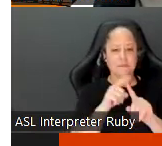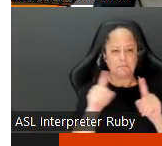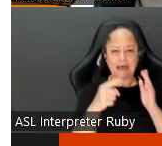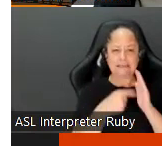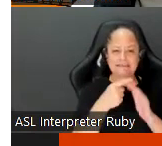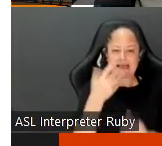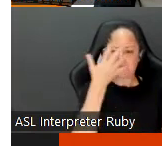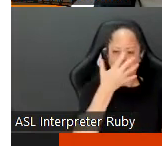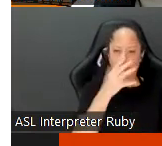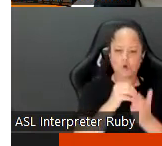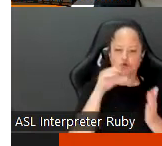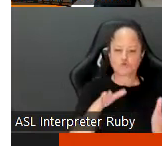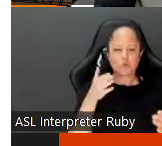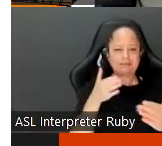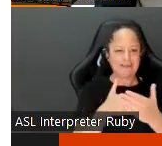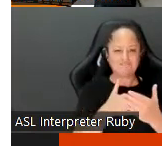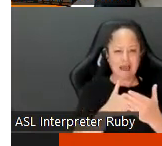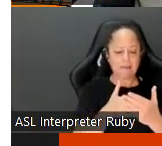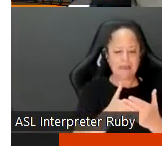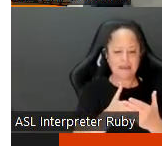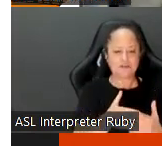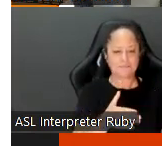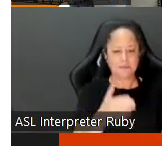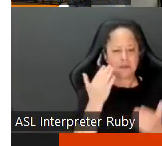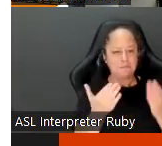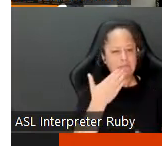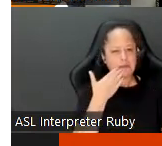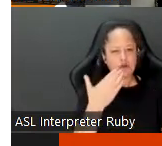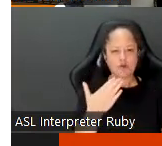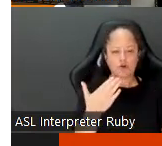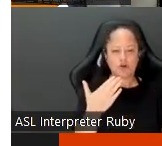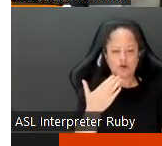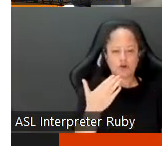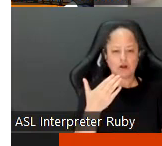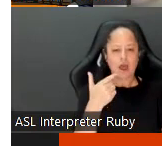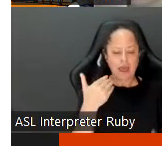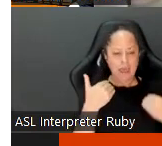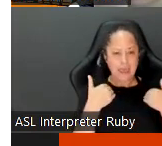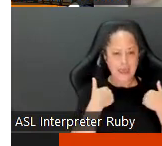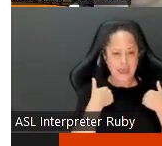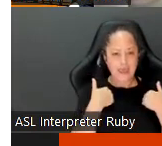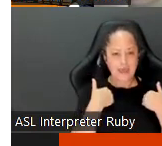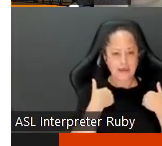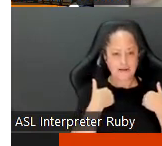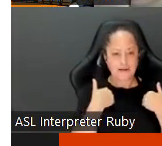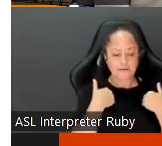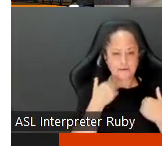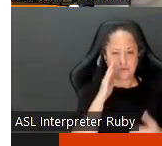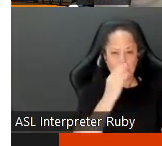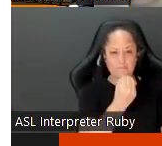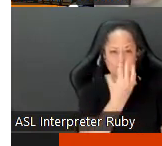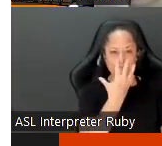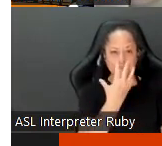it looks to students like a violation look so let me get so maybe this is a good so i had uh i can turn my video on i mean